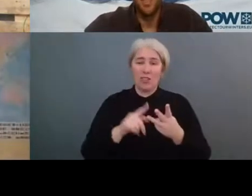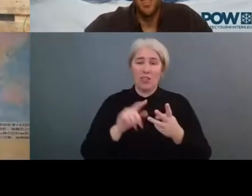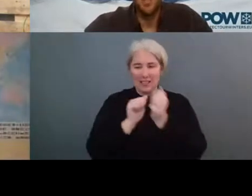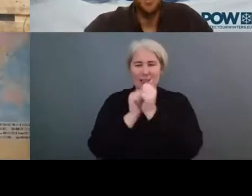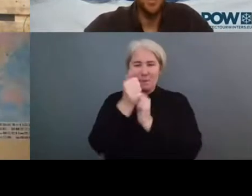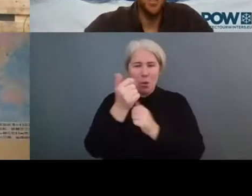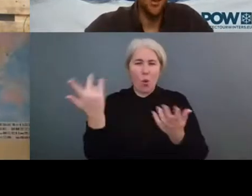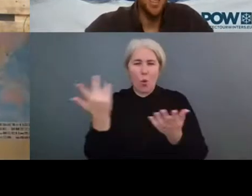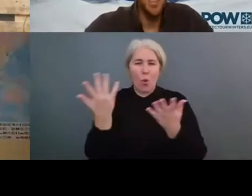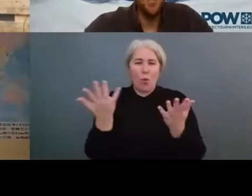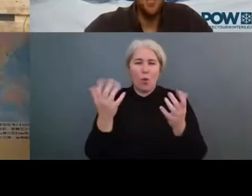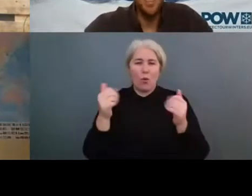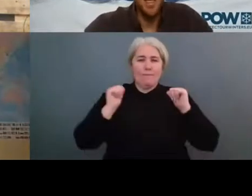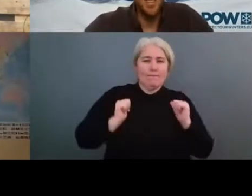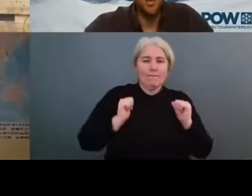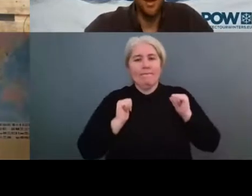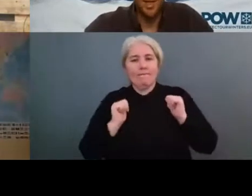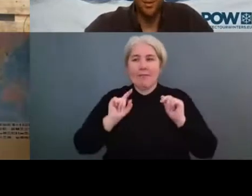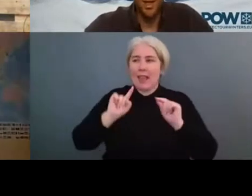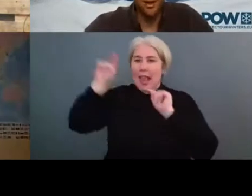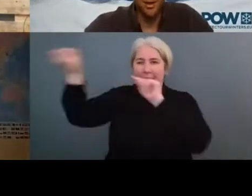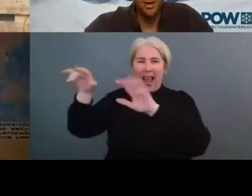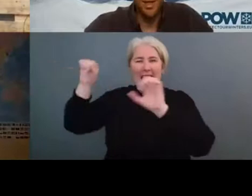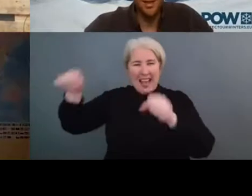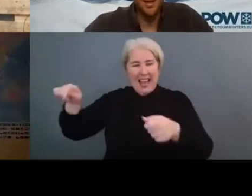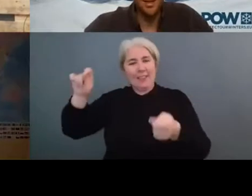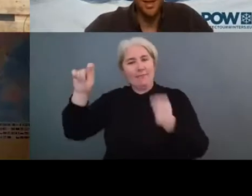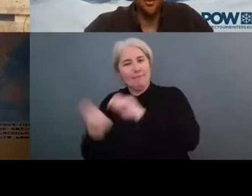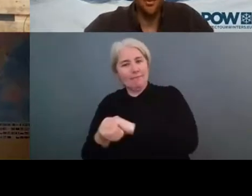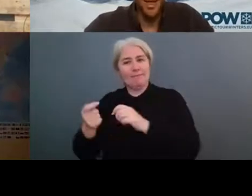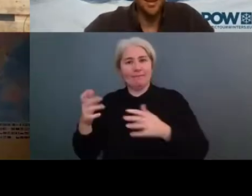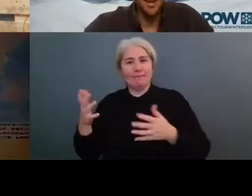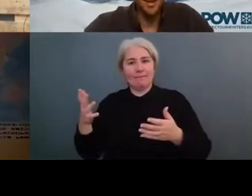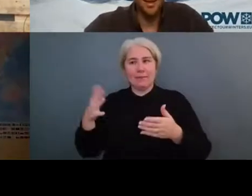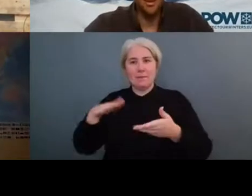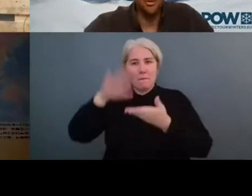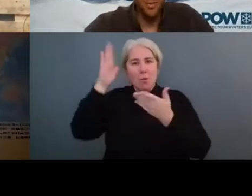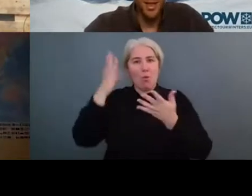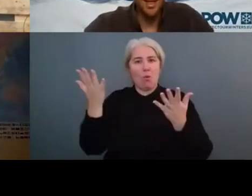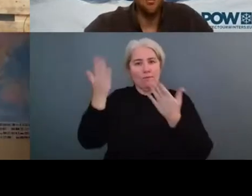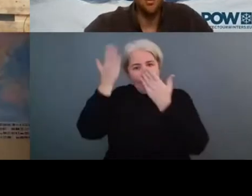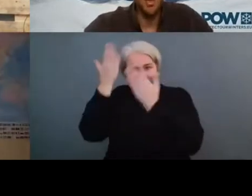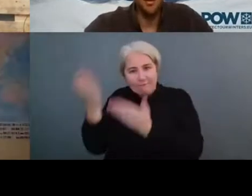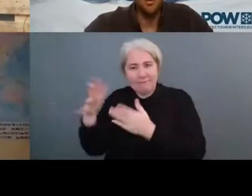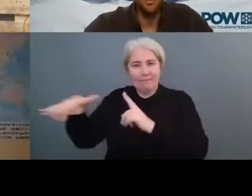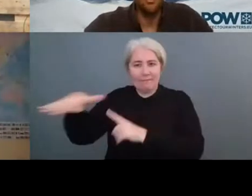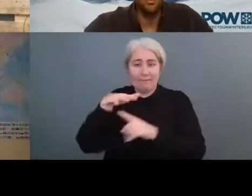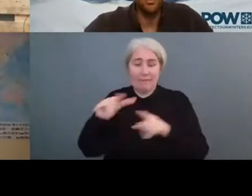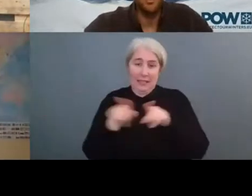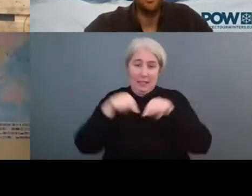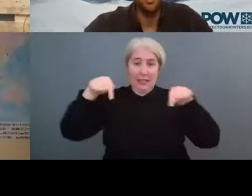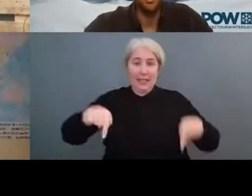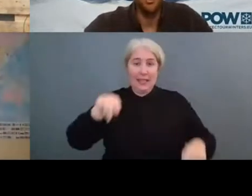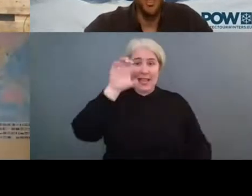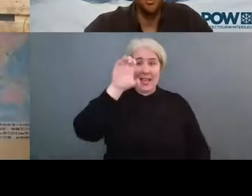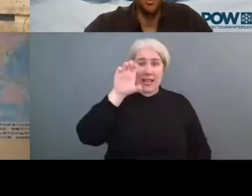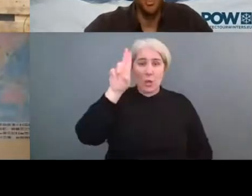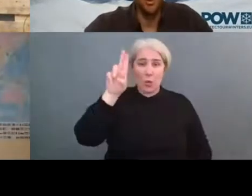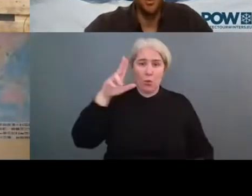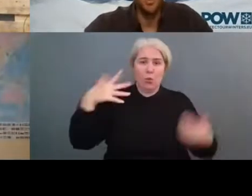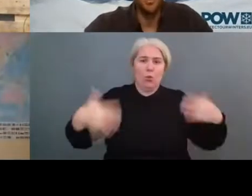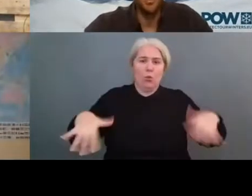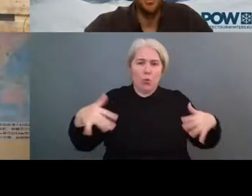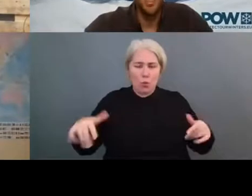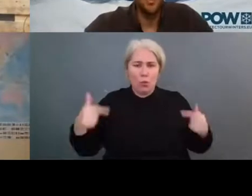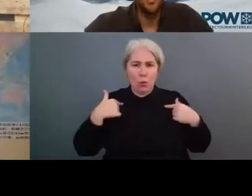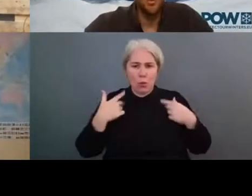And I think what can be done, it's fairly well documented for us at the European level. We have a strong focus on transport